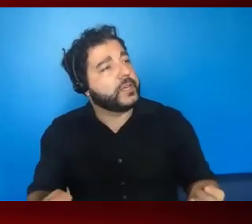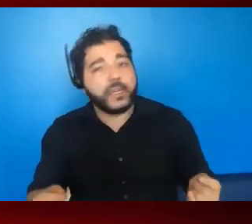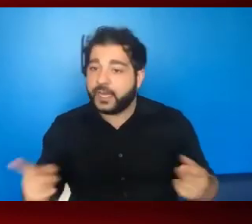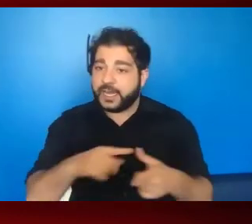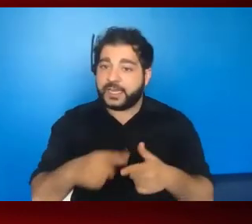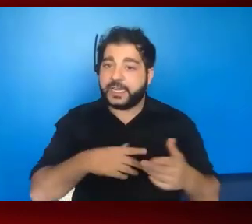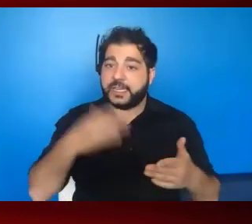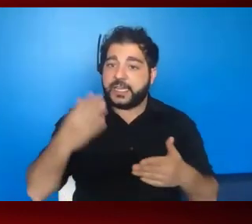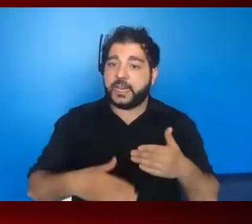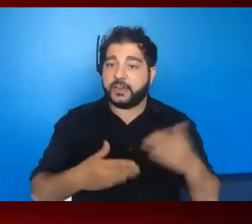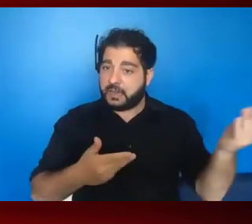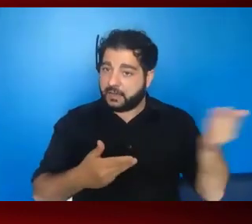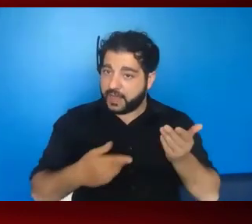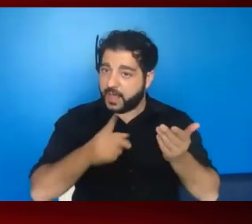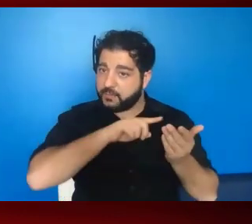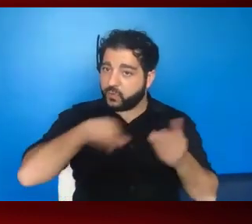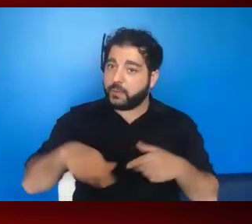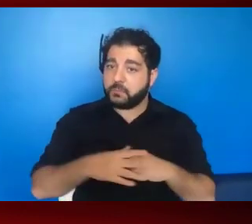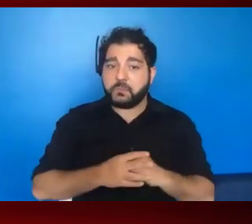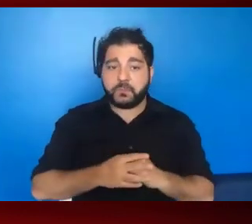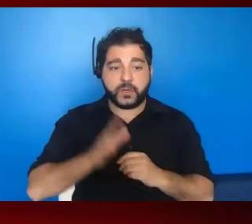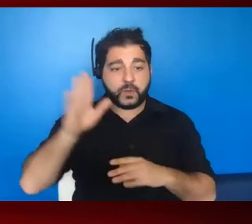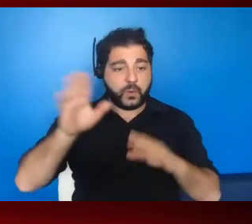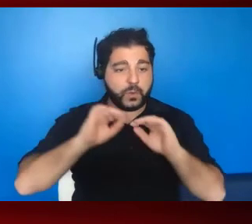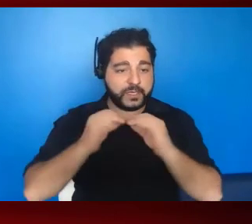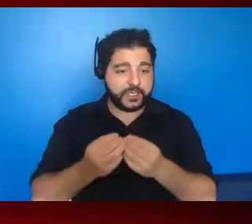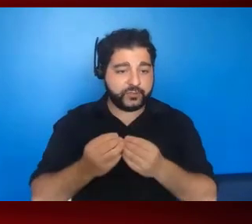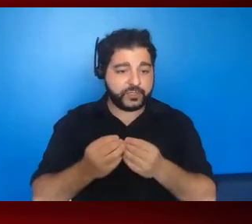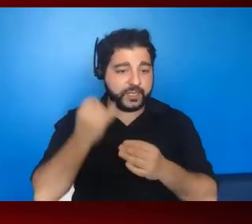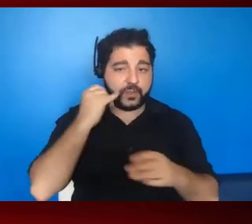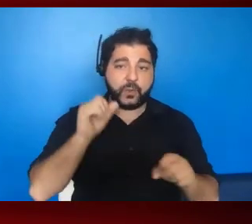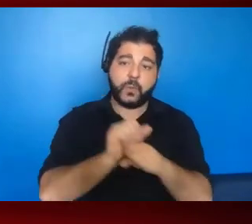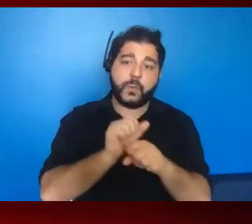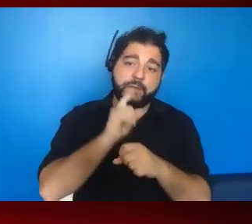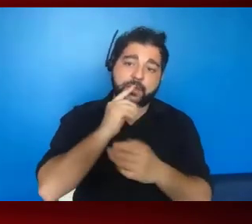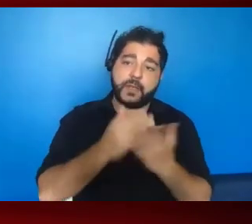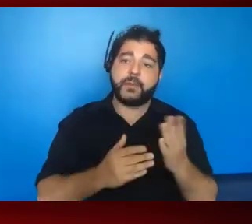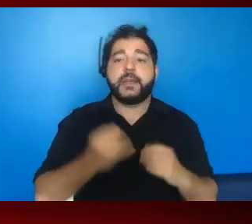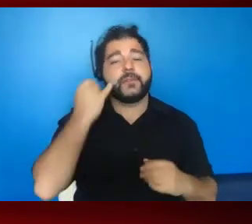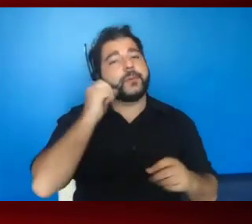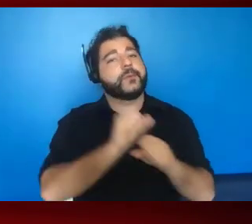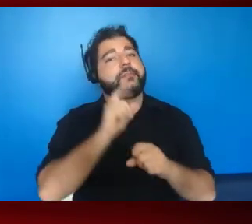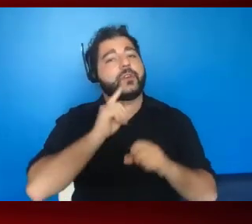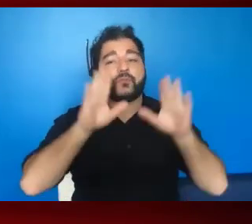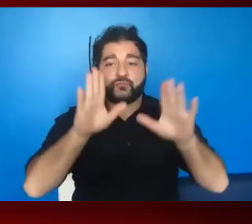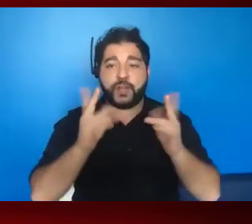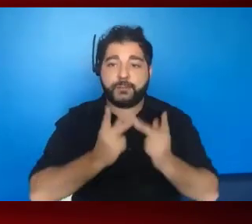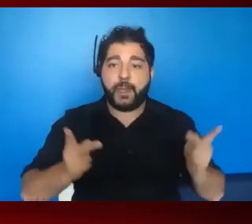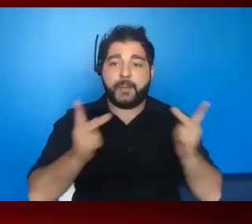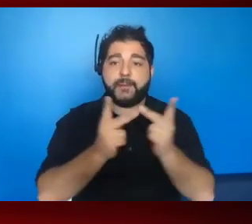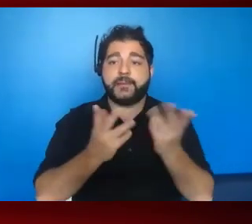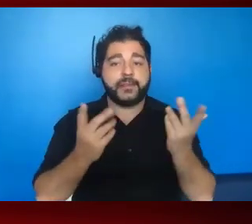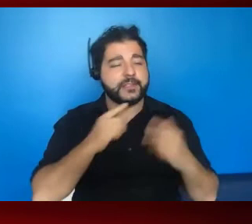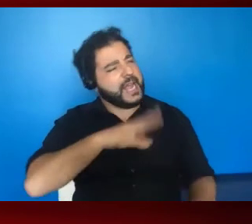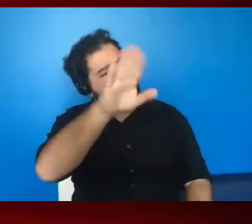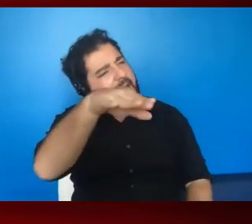end, also invite them, invite them to your organizations if you work for some. So if you work for a great place, you know, say,